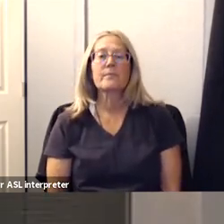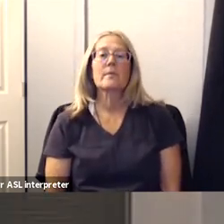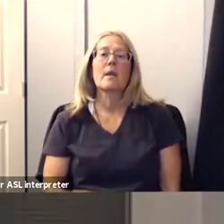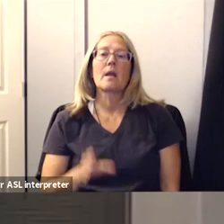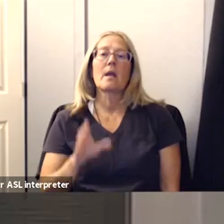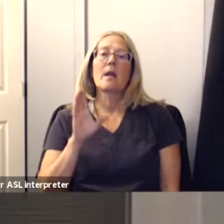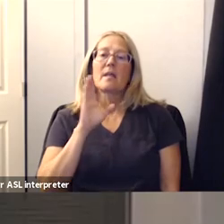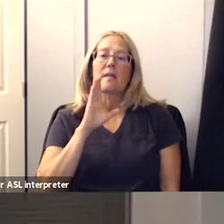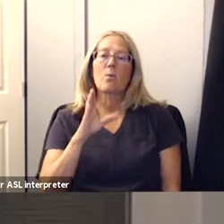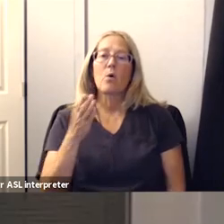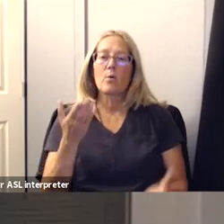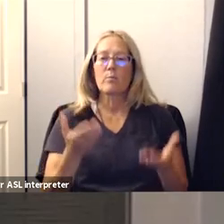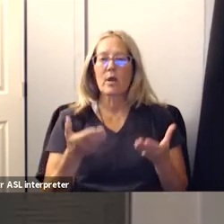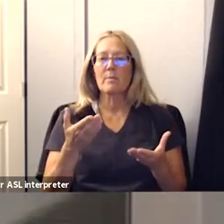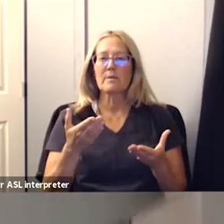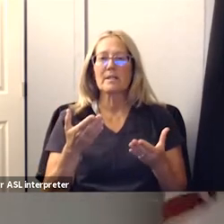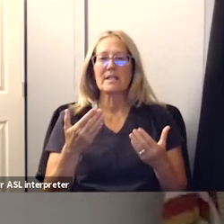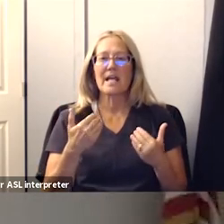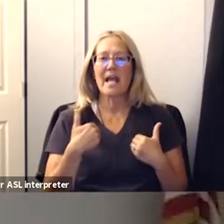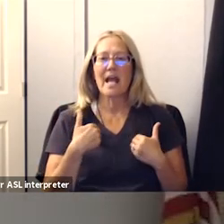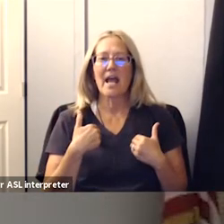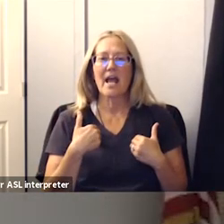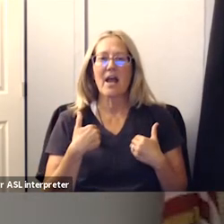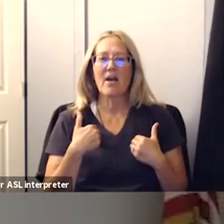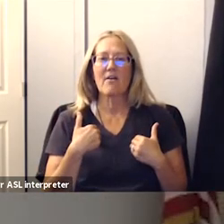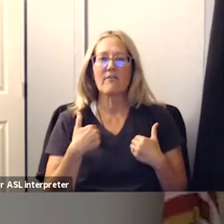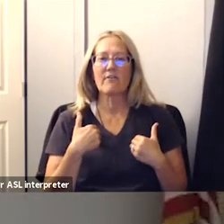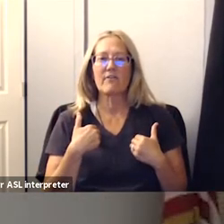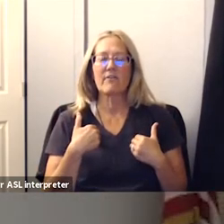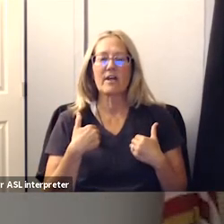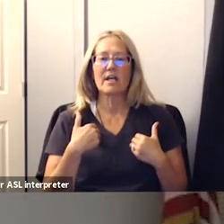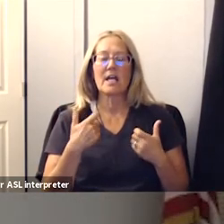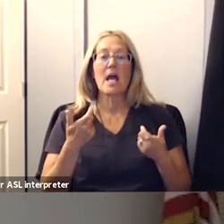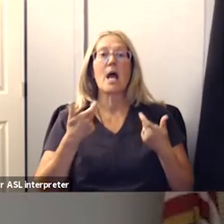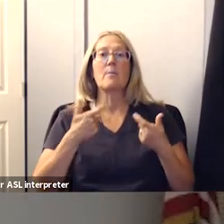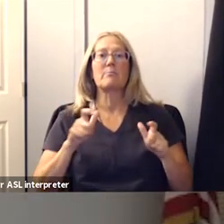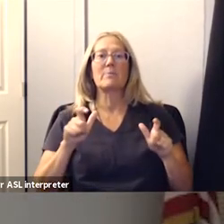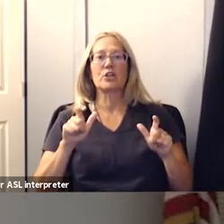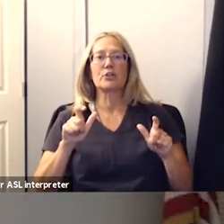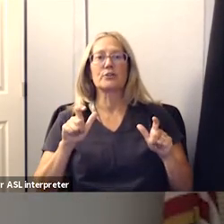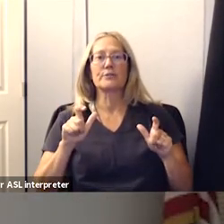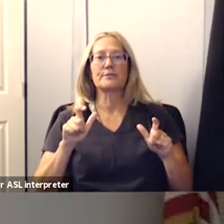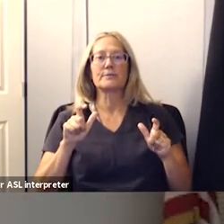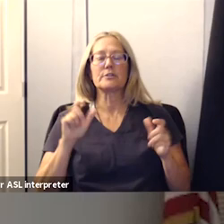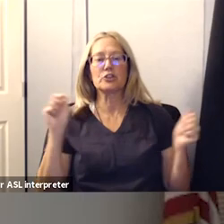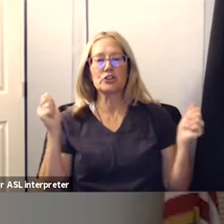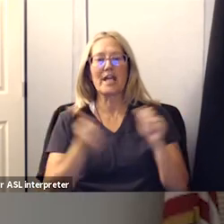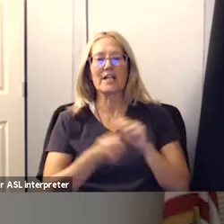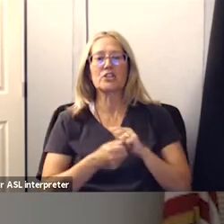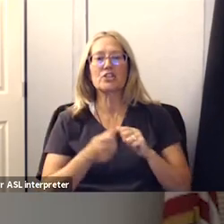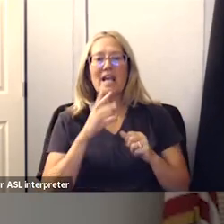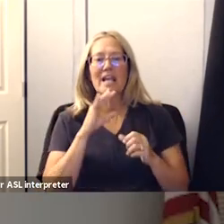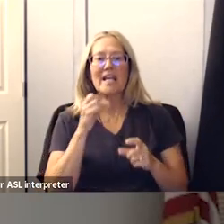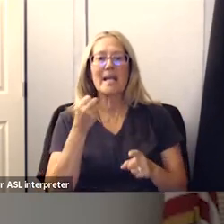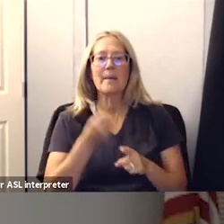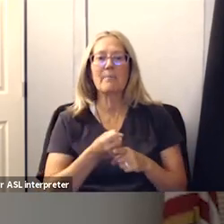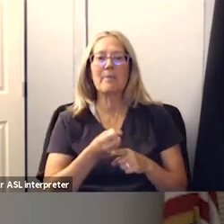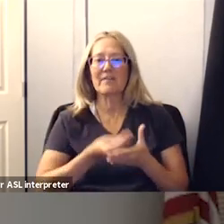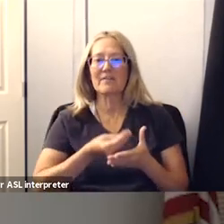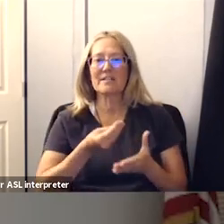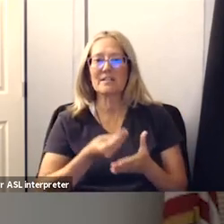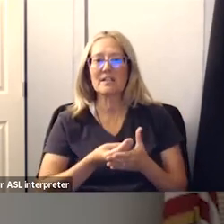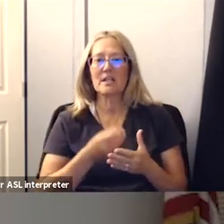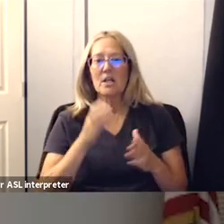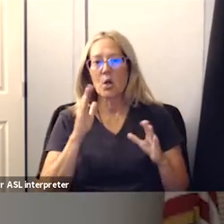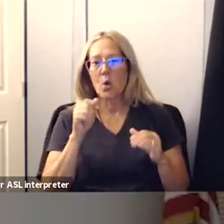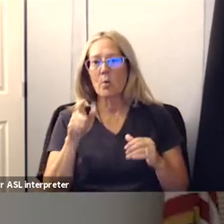under probably a bigger umbrella the legislative changes and the fiscal impact which there are a number that we're hoping that you'll